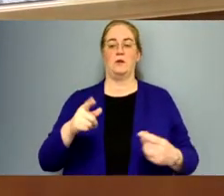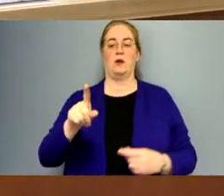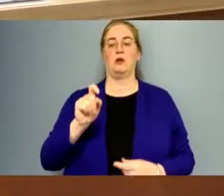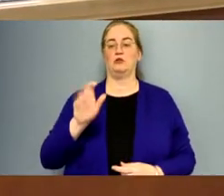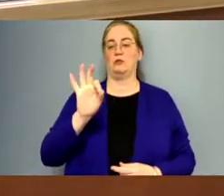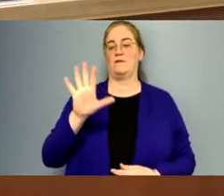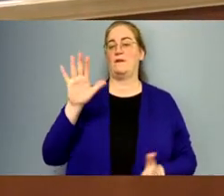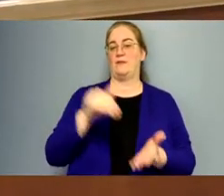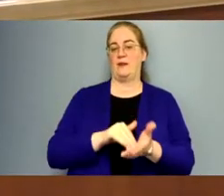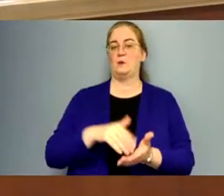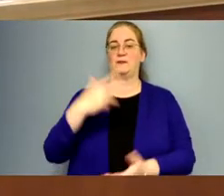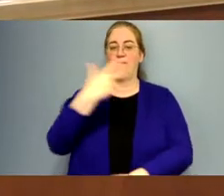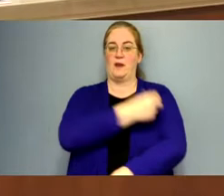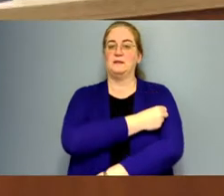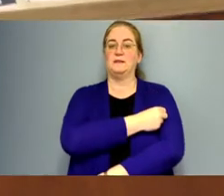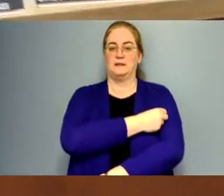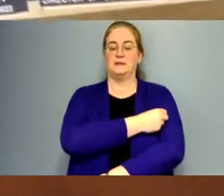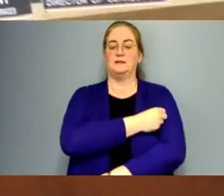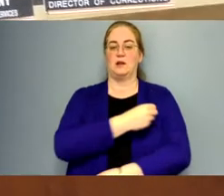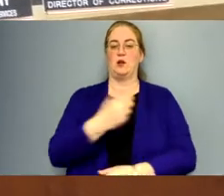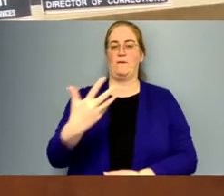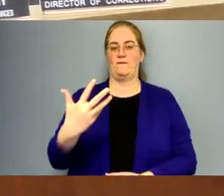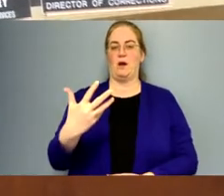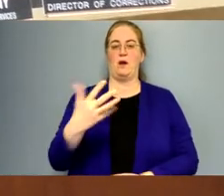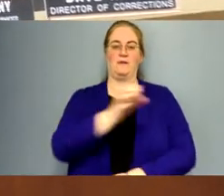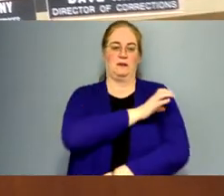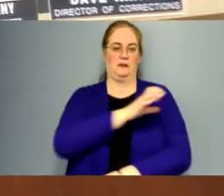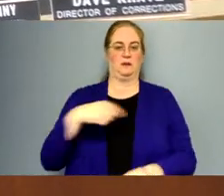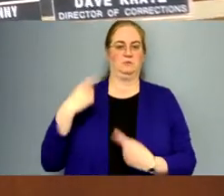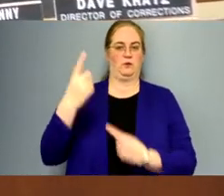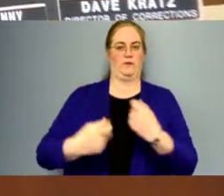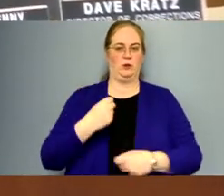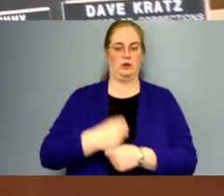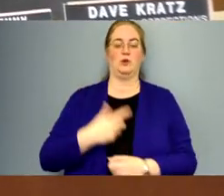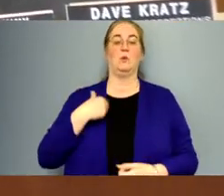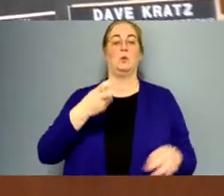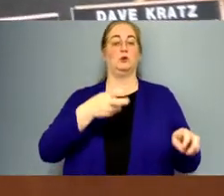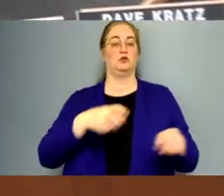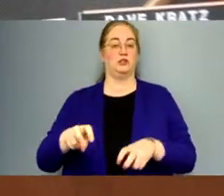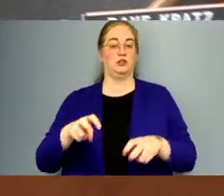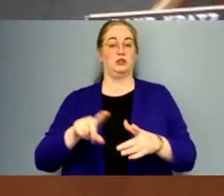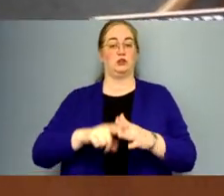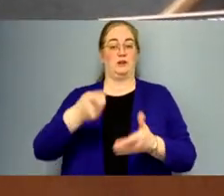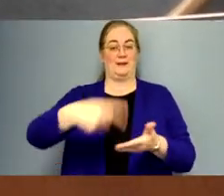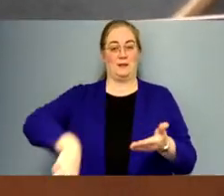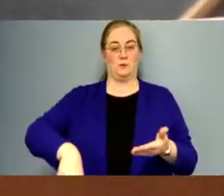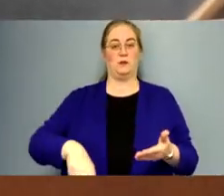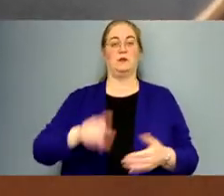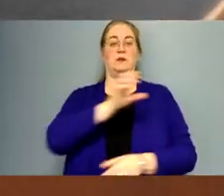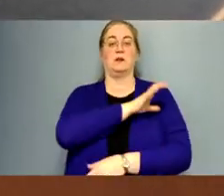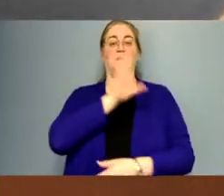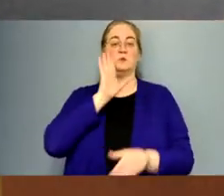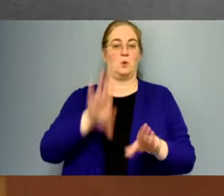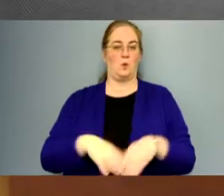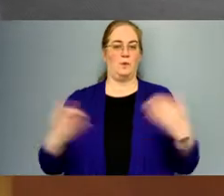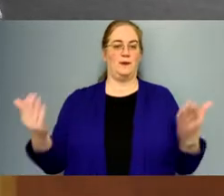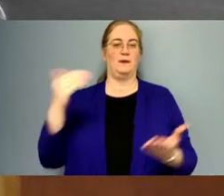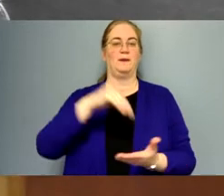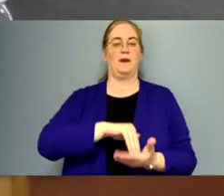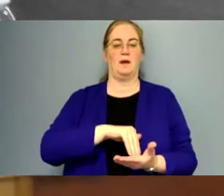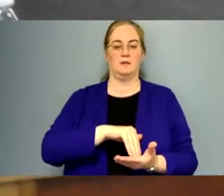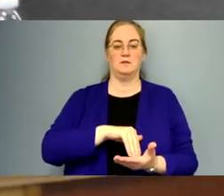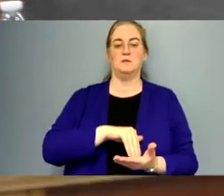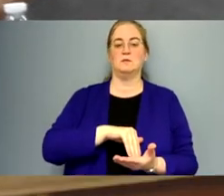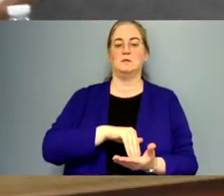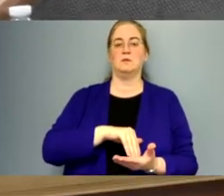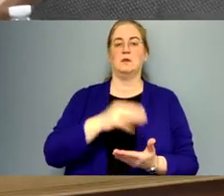,000 vaccines at our, uh, five clinics throughout the year. We are transitioning starting next week. Our clinics will reopen, um,